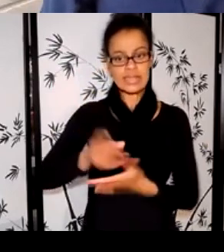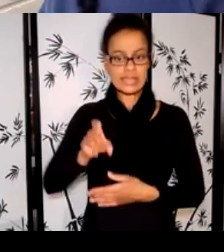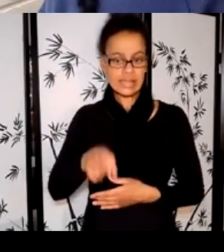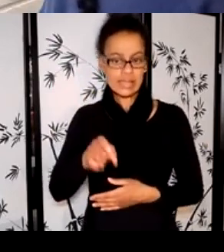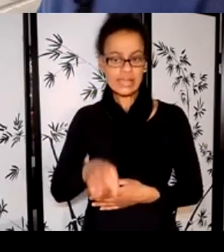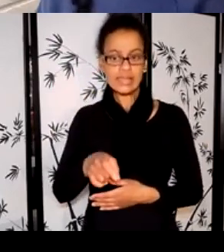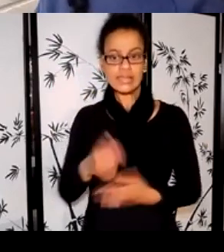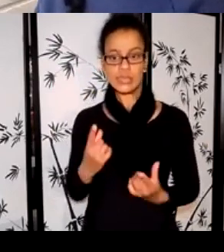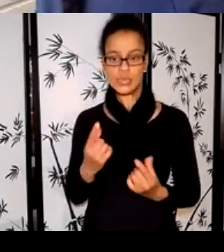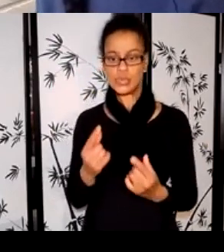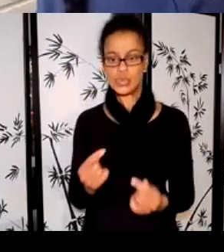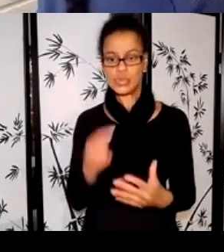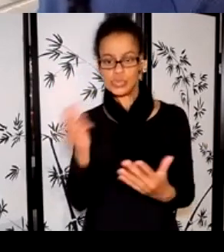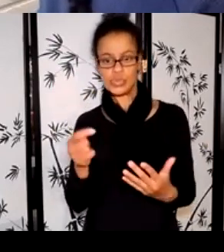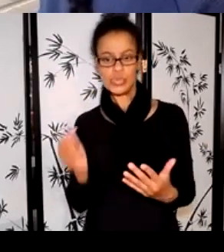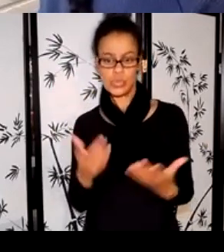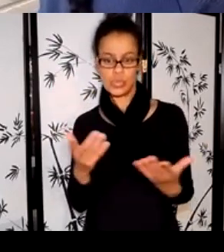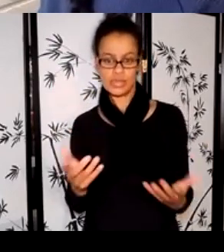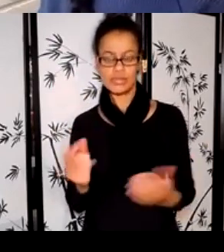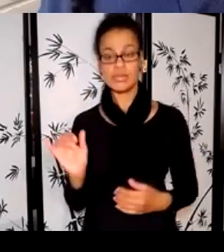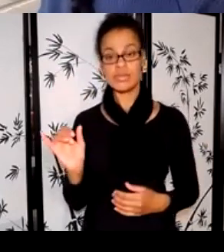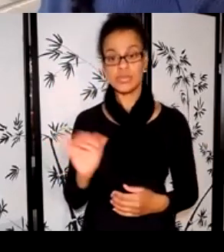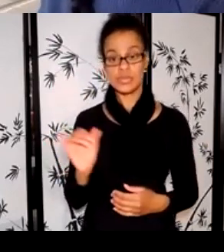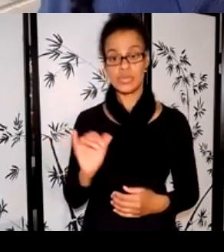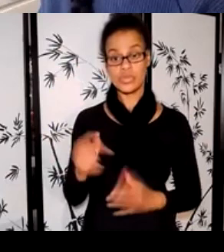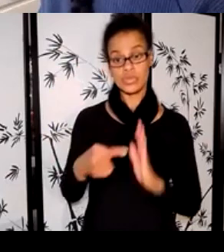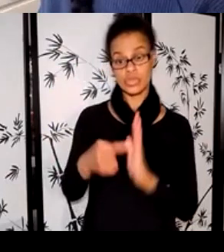that the project is achievable, well researched, and supported.